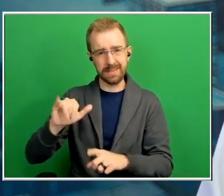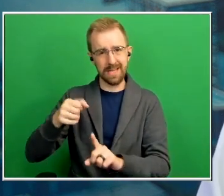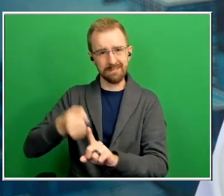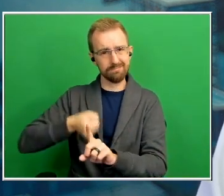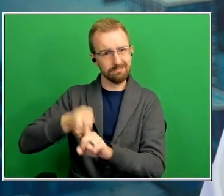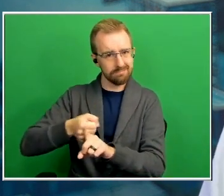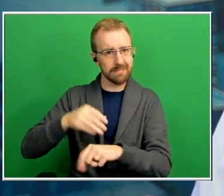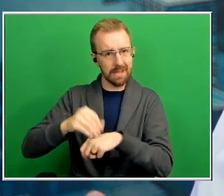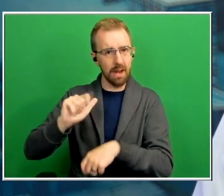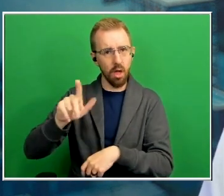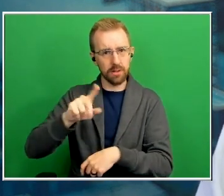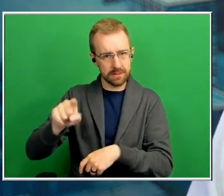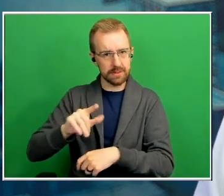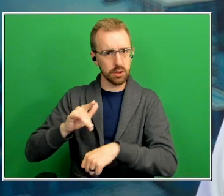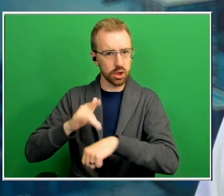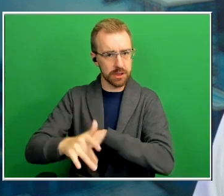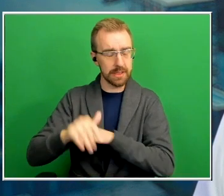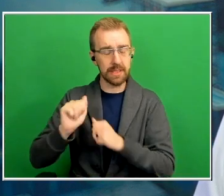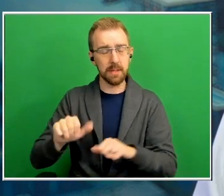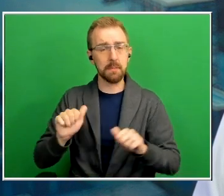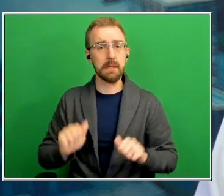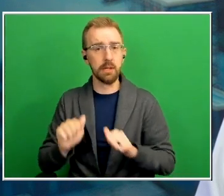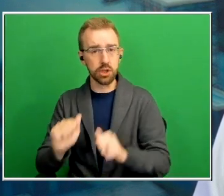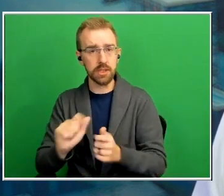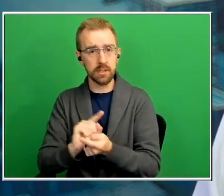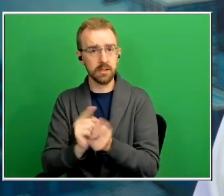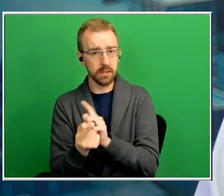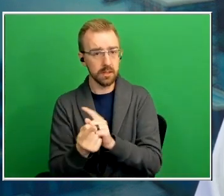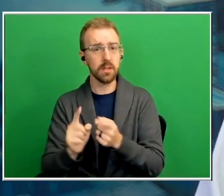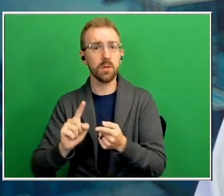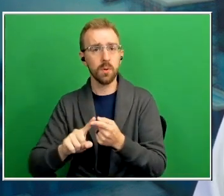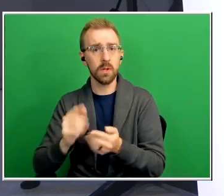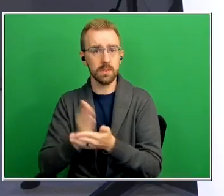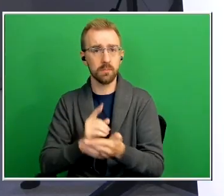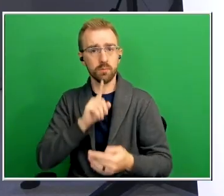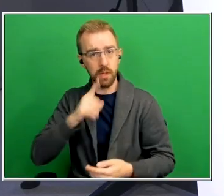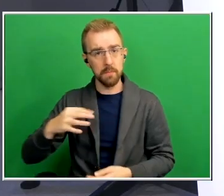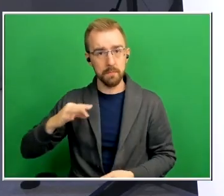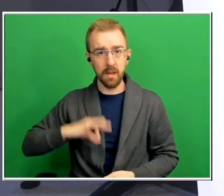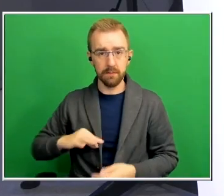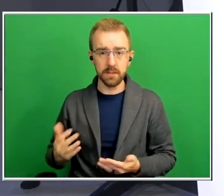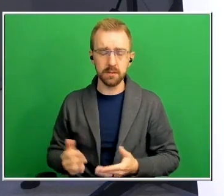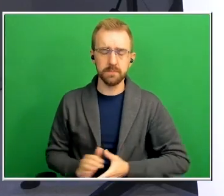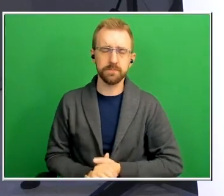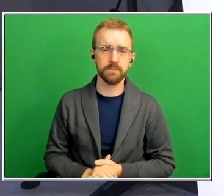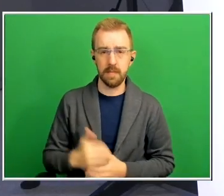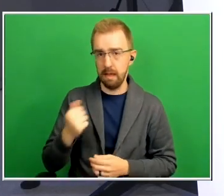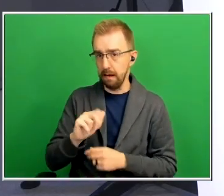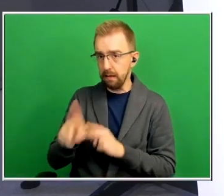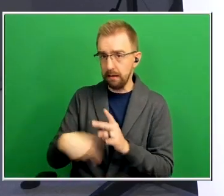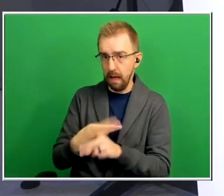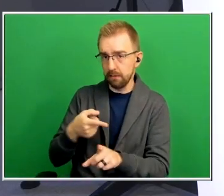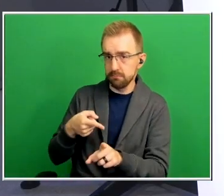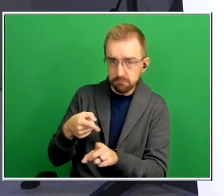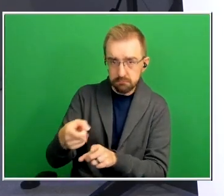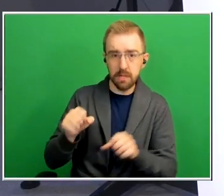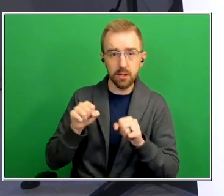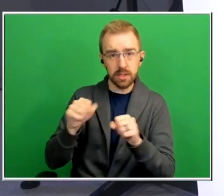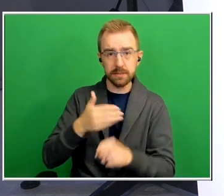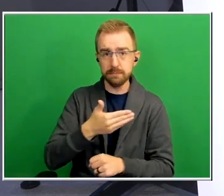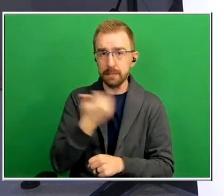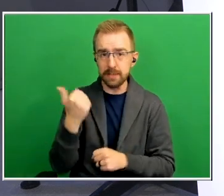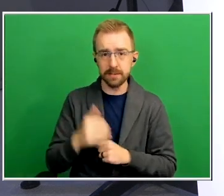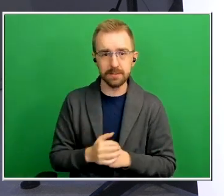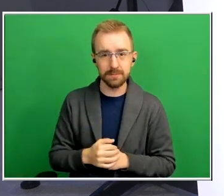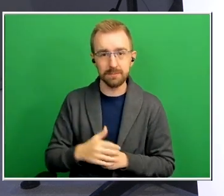you know that could potentially translate into into some real benefits any certain kind of exercise that's best cardio weight